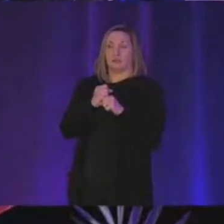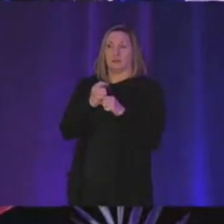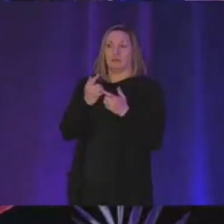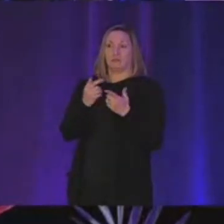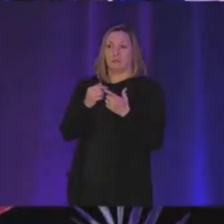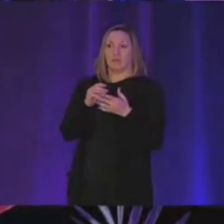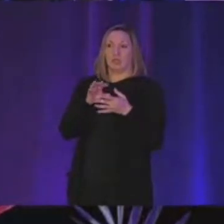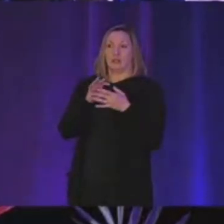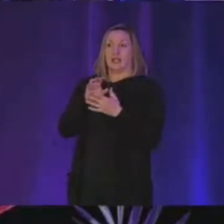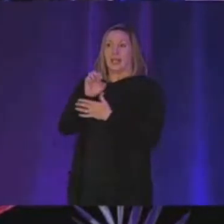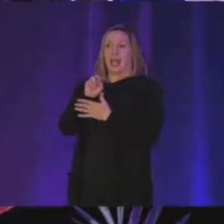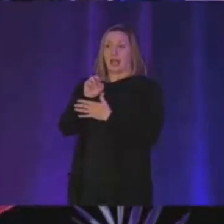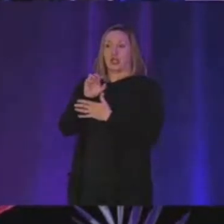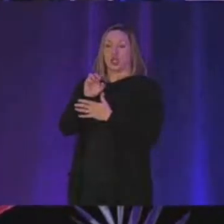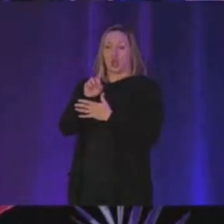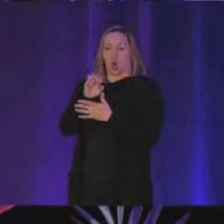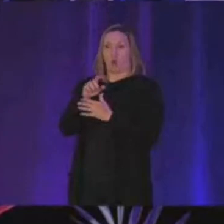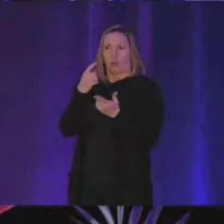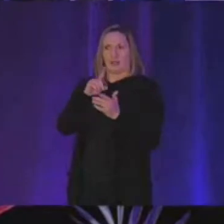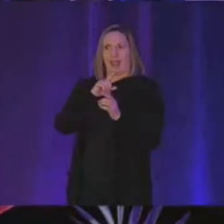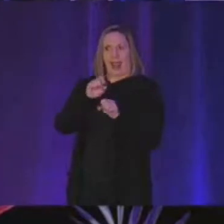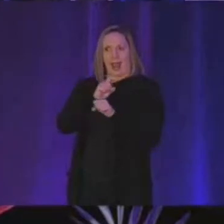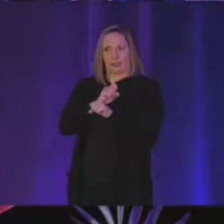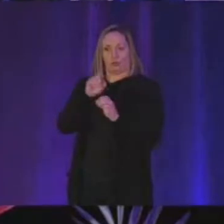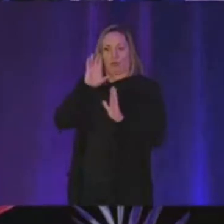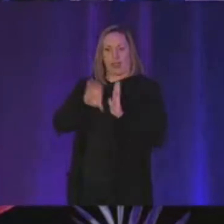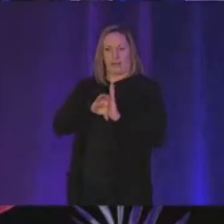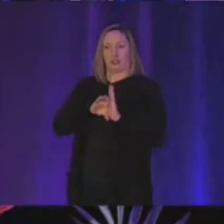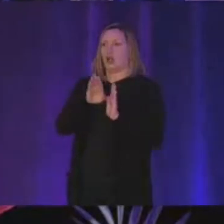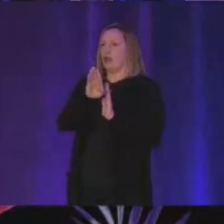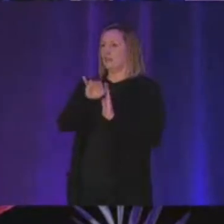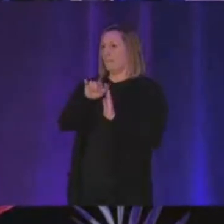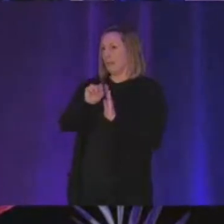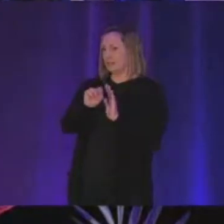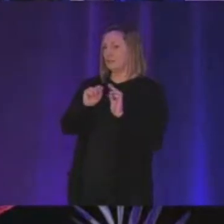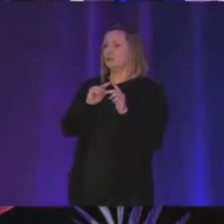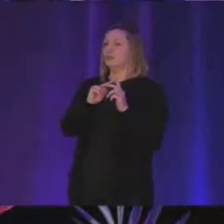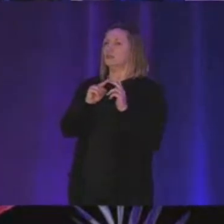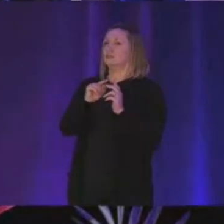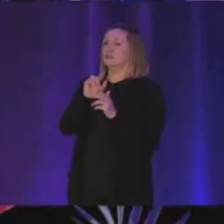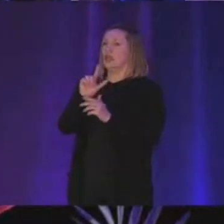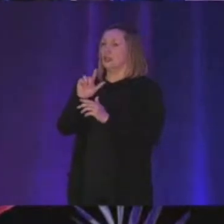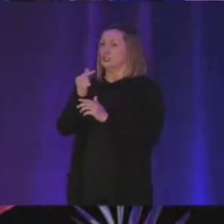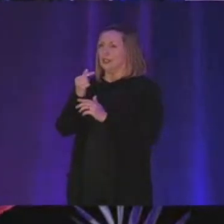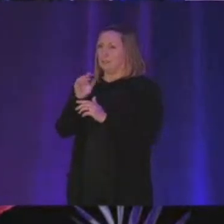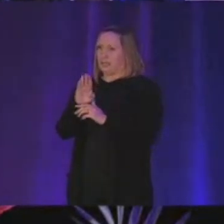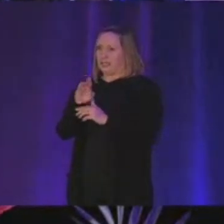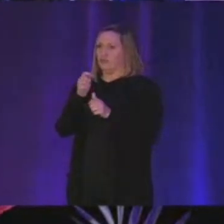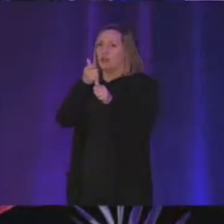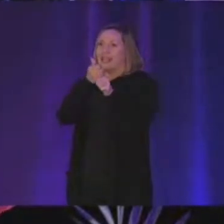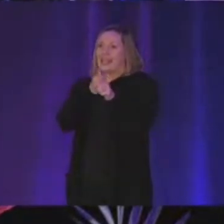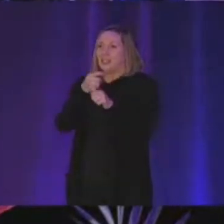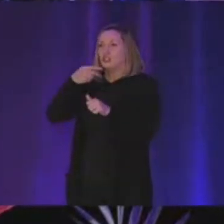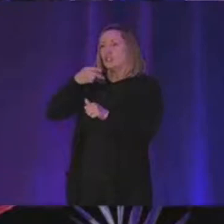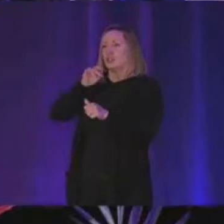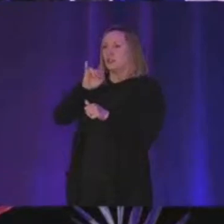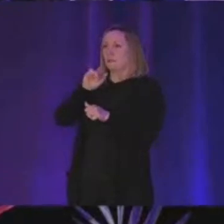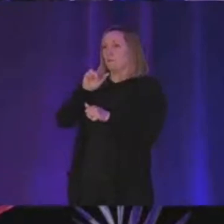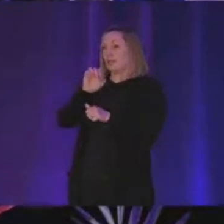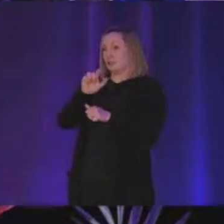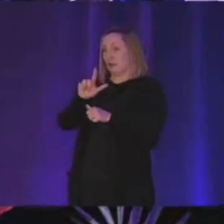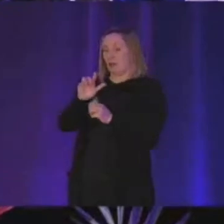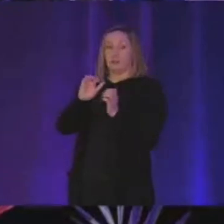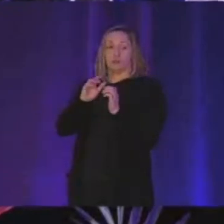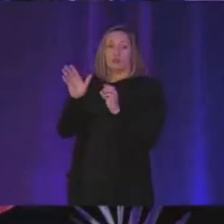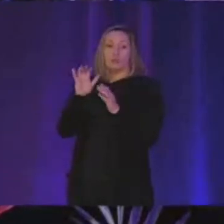with the uh actual image like the actual uh bits uh and like rgbs for every single pixel and so you're doing